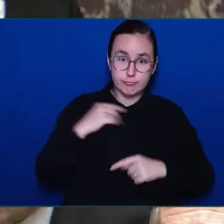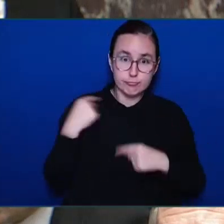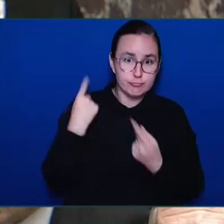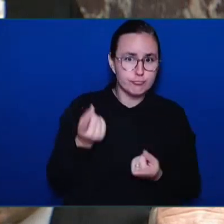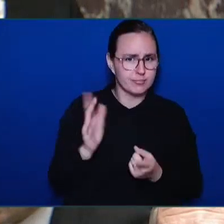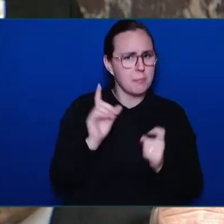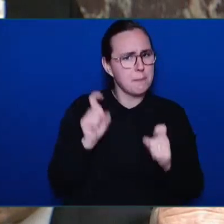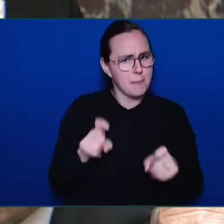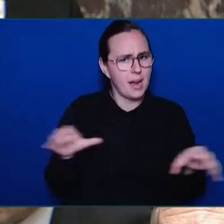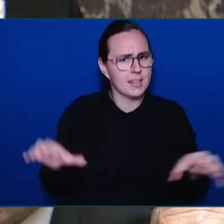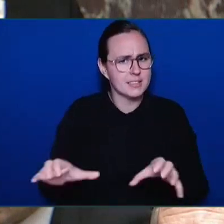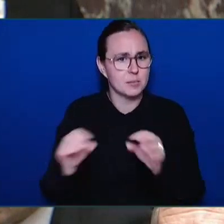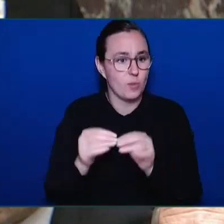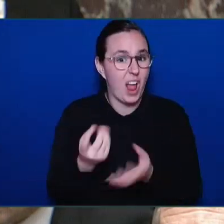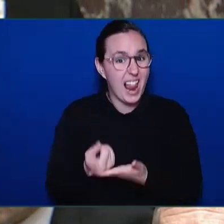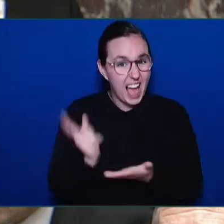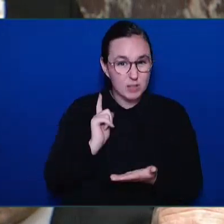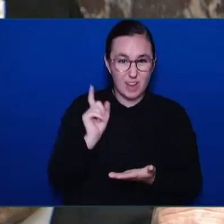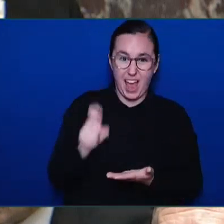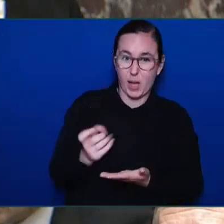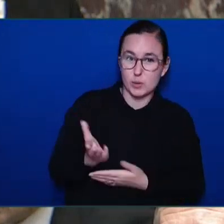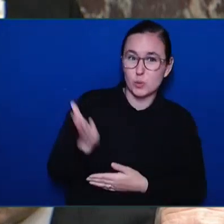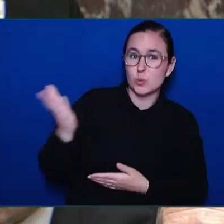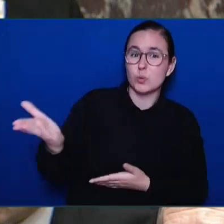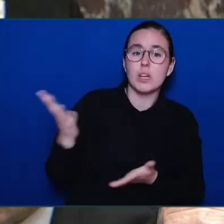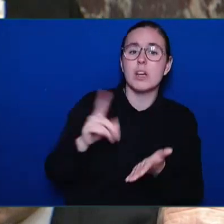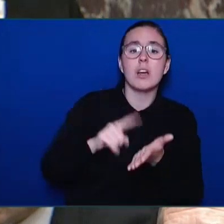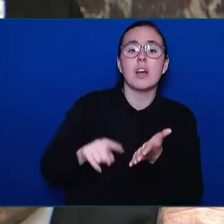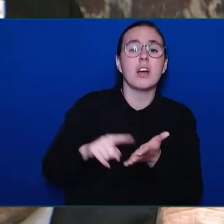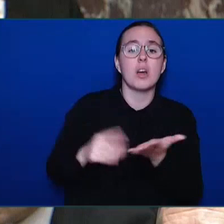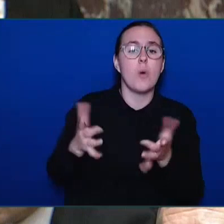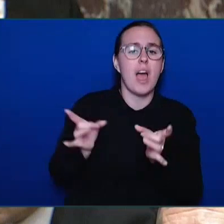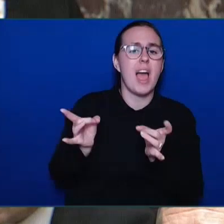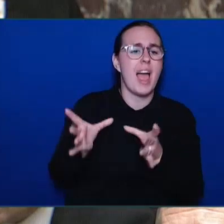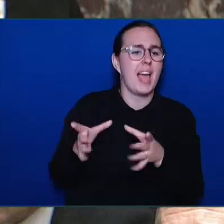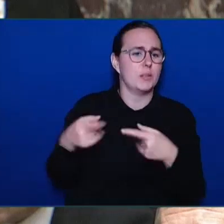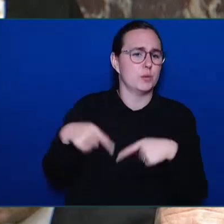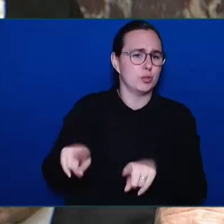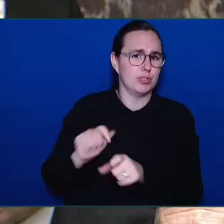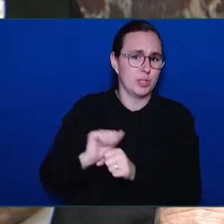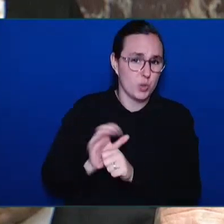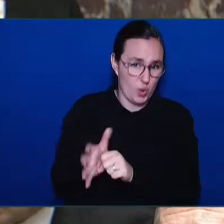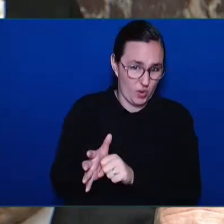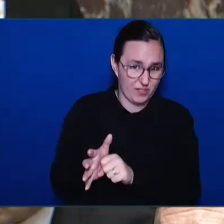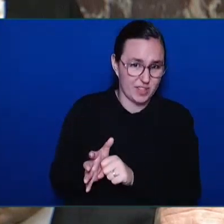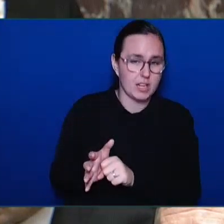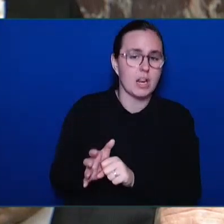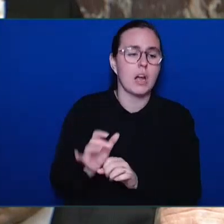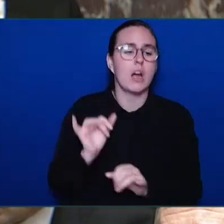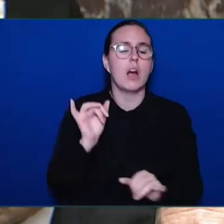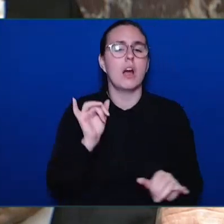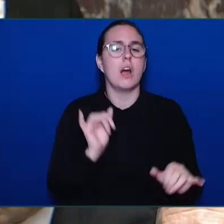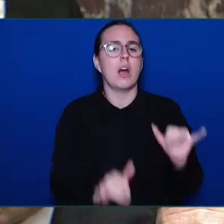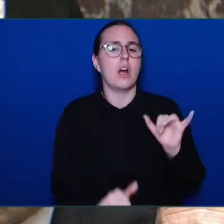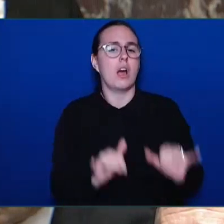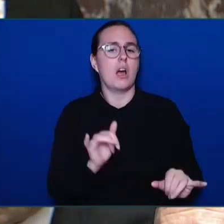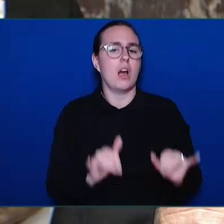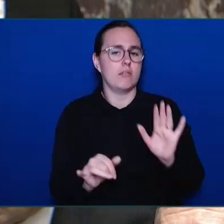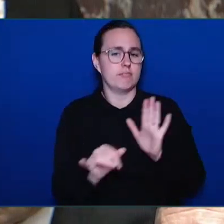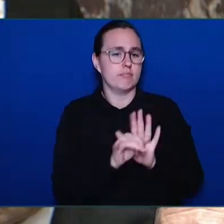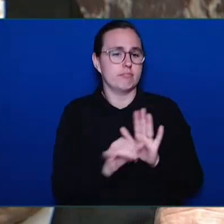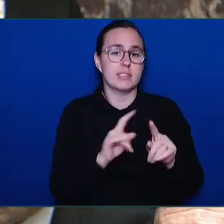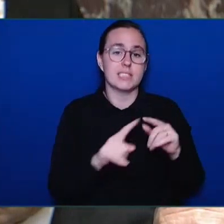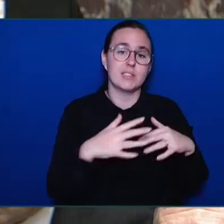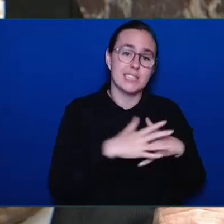-19 pandemic. It's shown a light on racism and hate incidents that continue to impact Indigenous, black, and racialized people in BC.